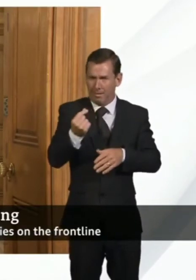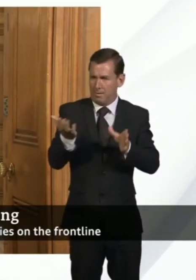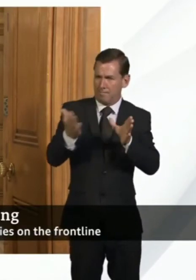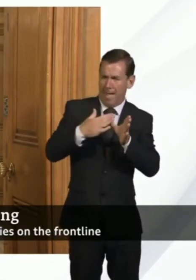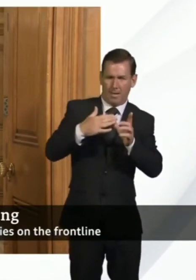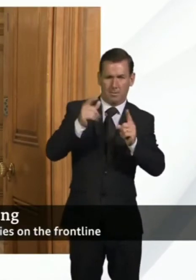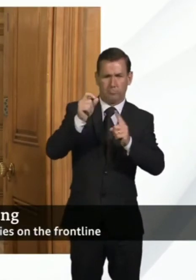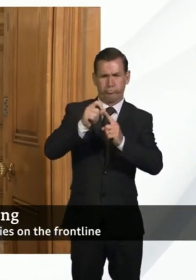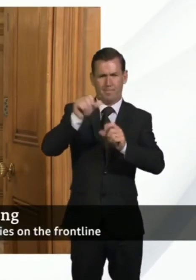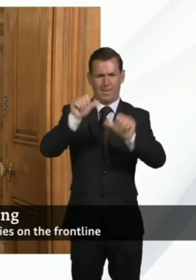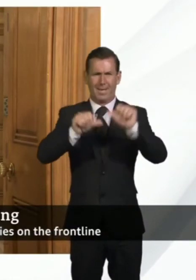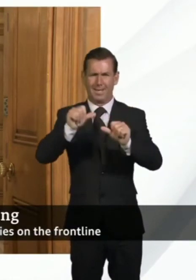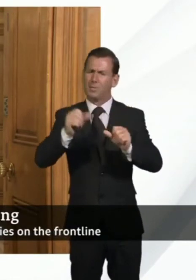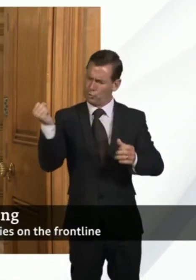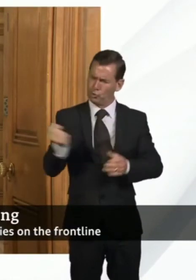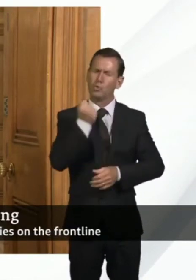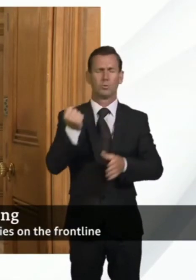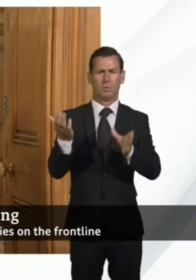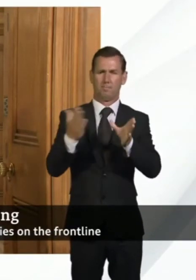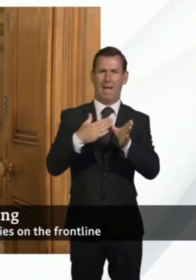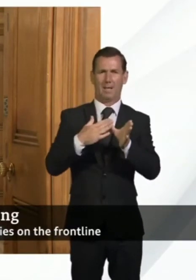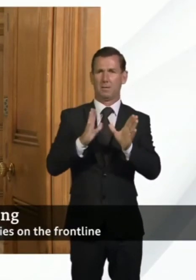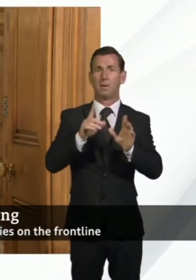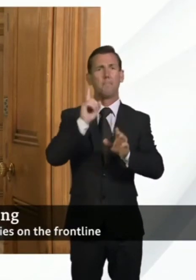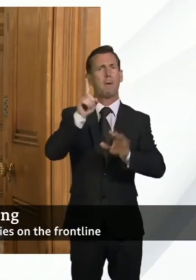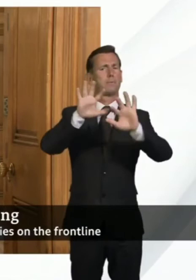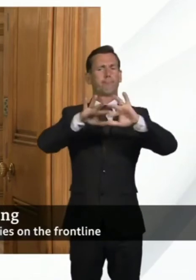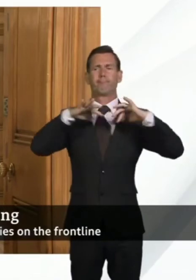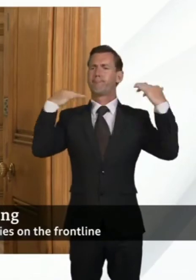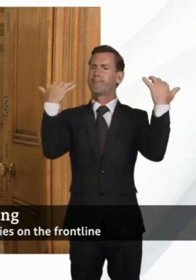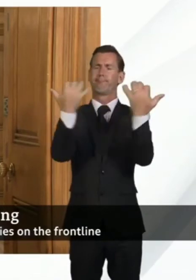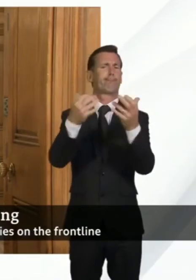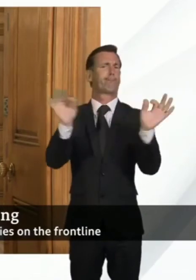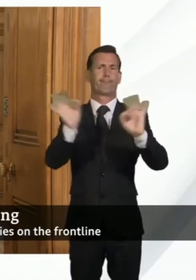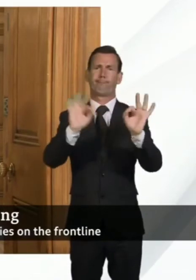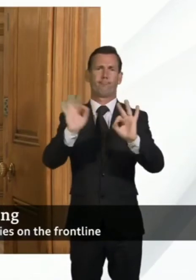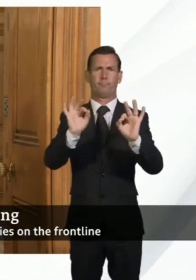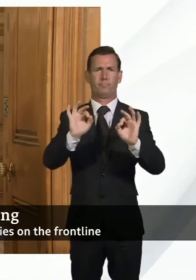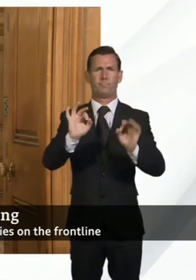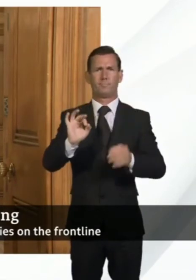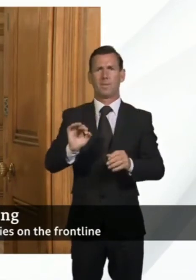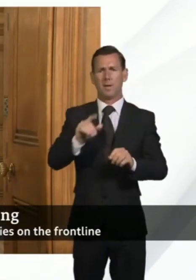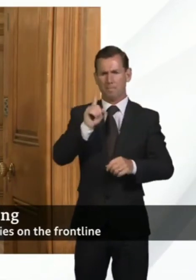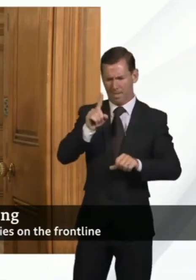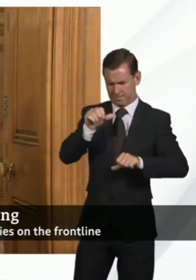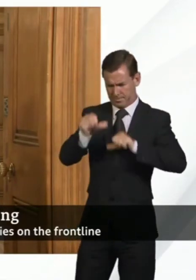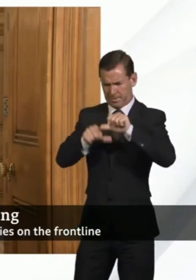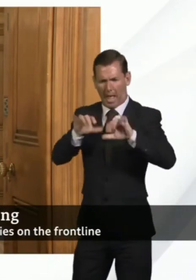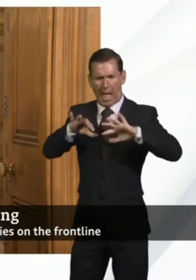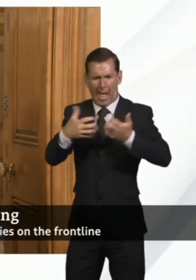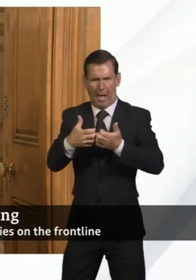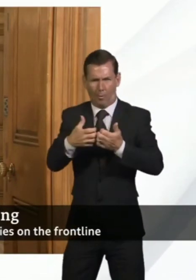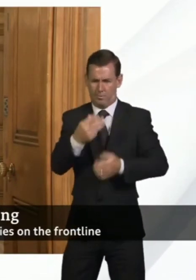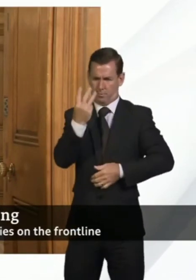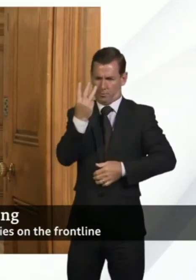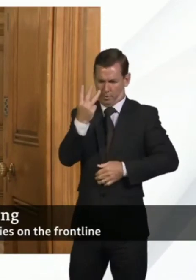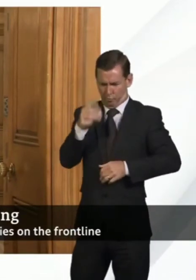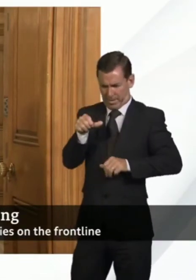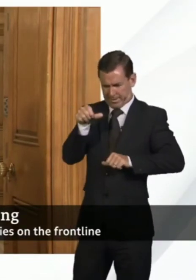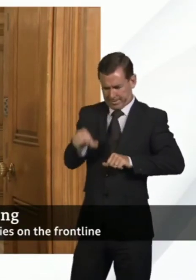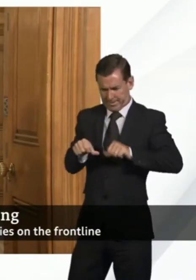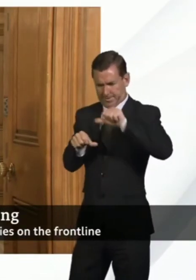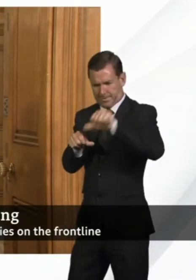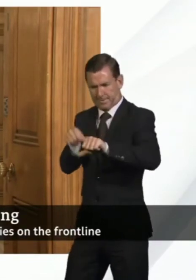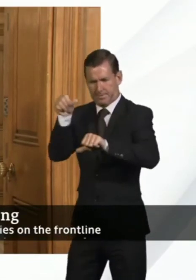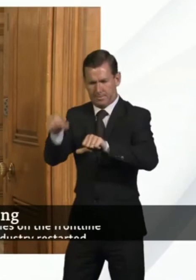we should do that the process for doing this is really threefold so first of all we've already issued the guidance for